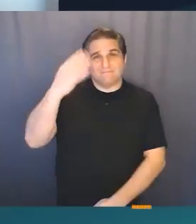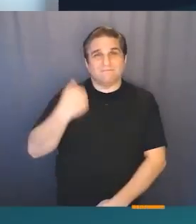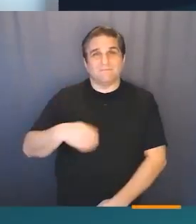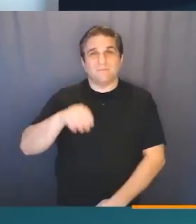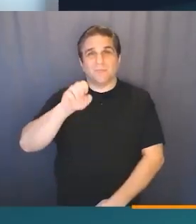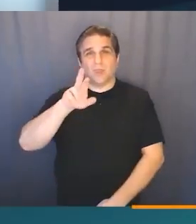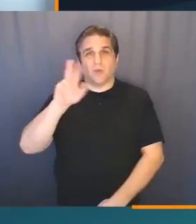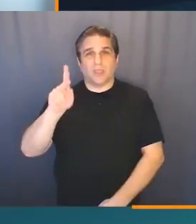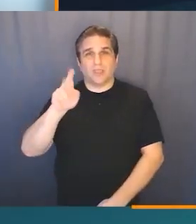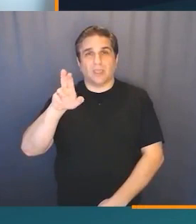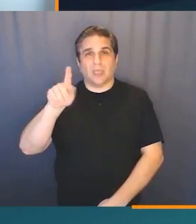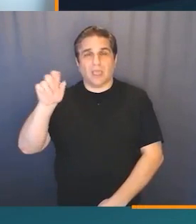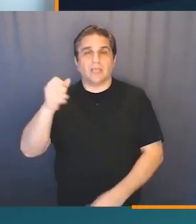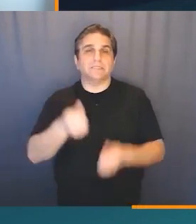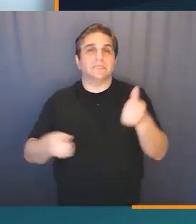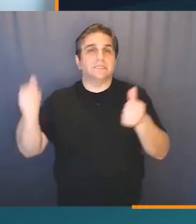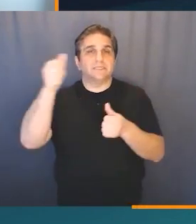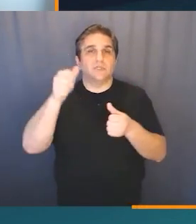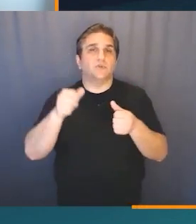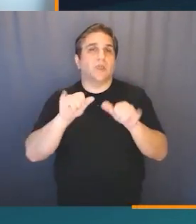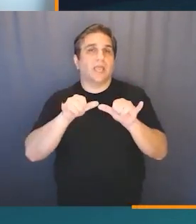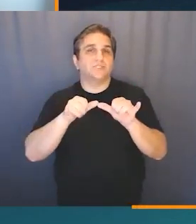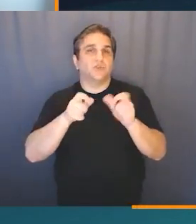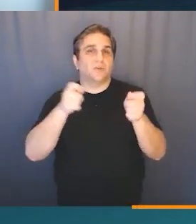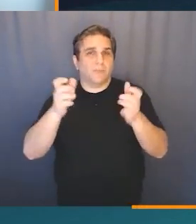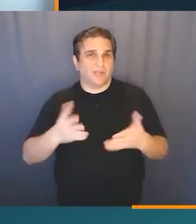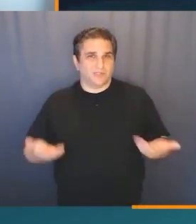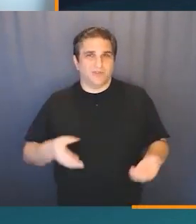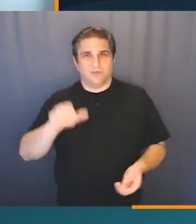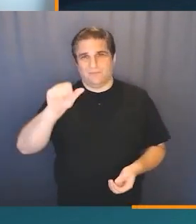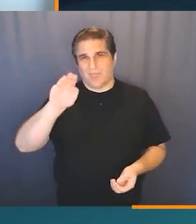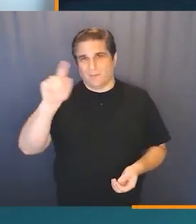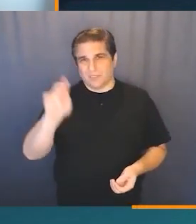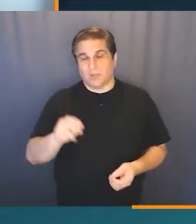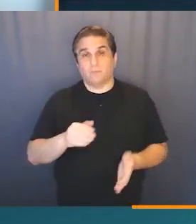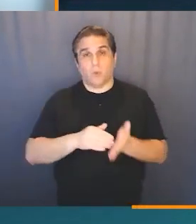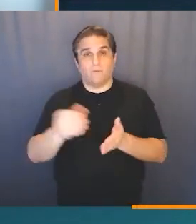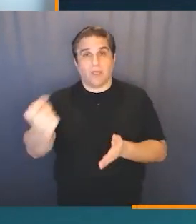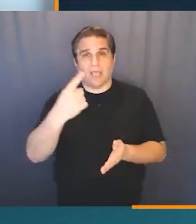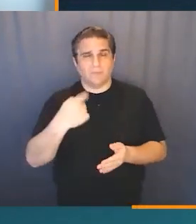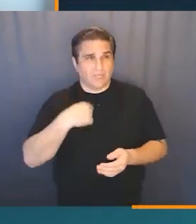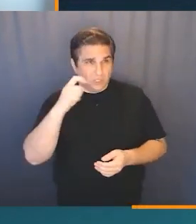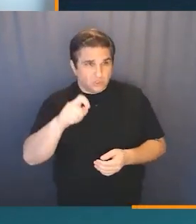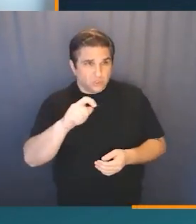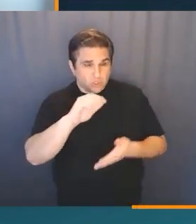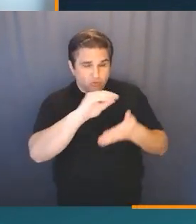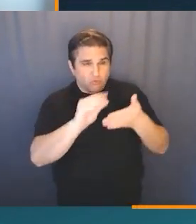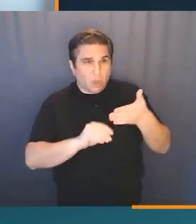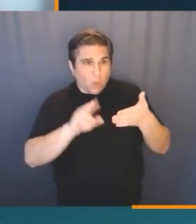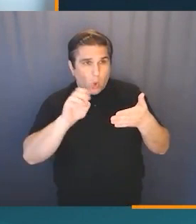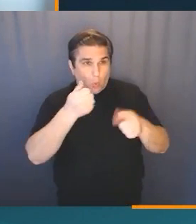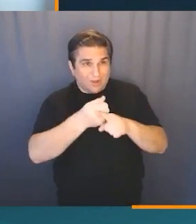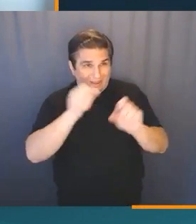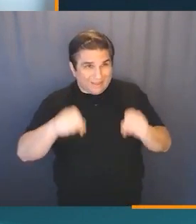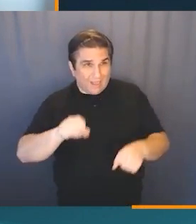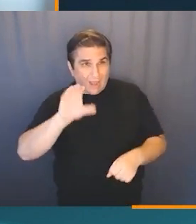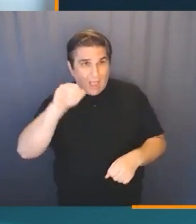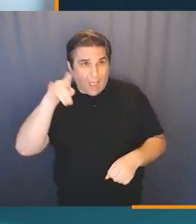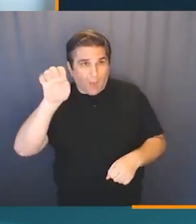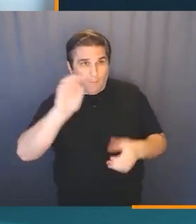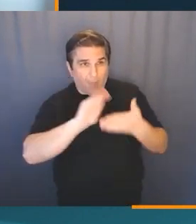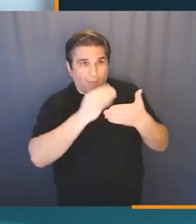Hi, I'm Eric Hutz, a senior engineering manager at Amazon. A question we often get is, should I be writing code that compiles?